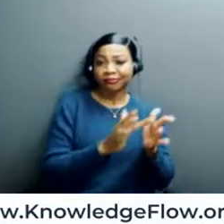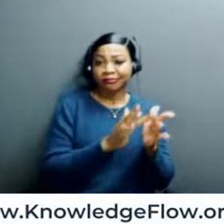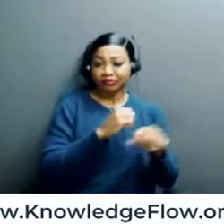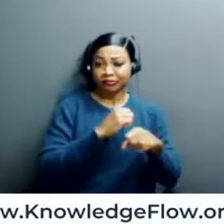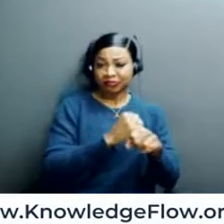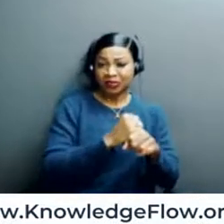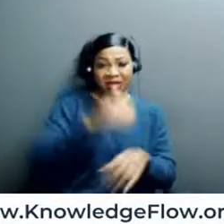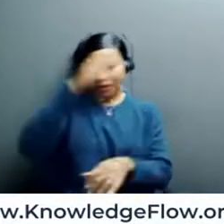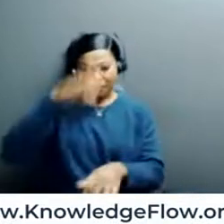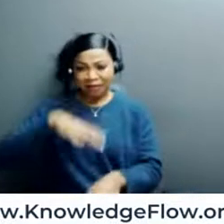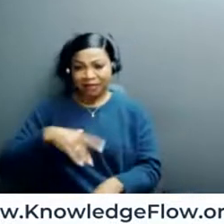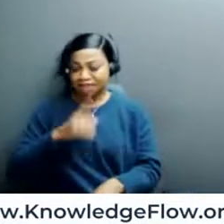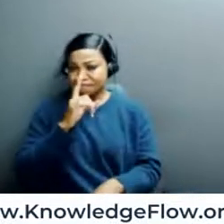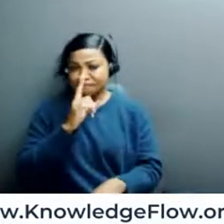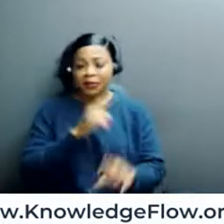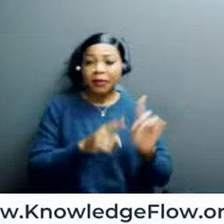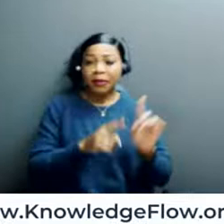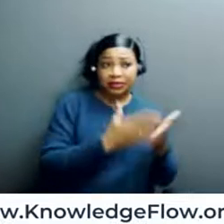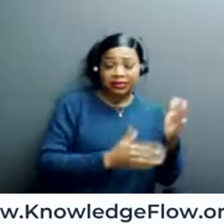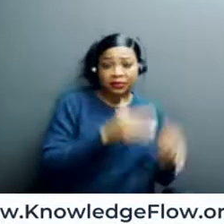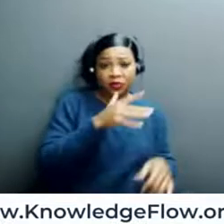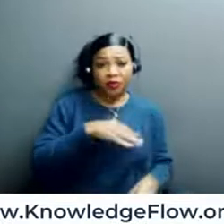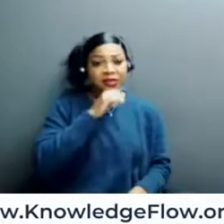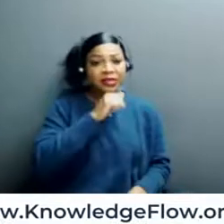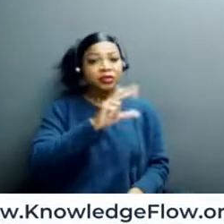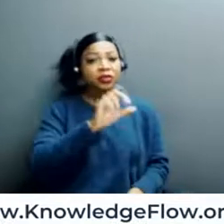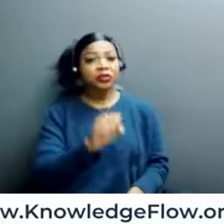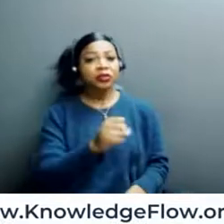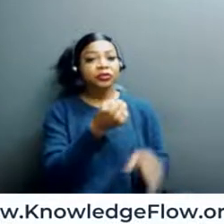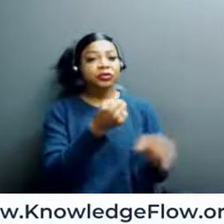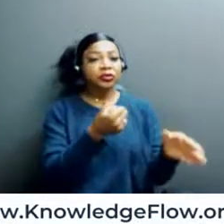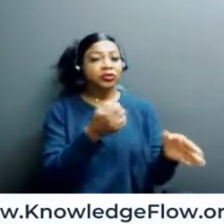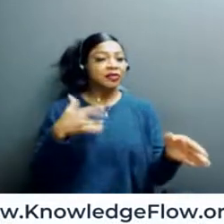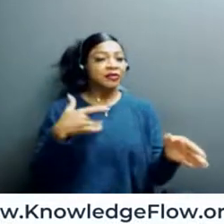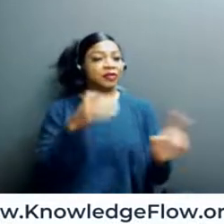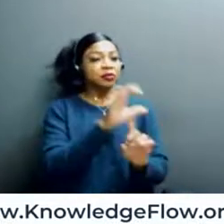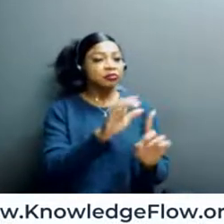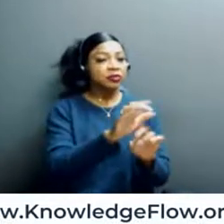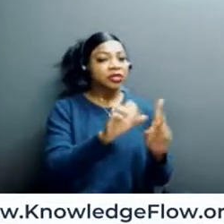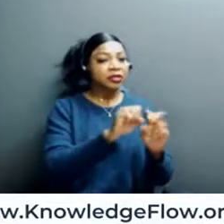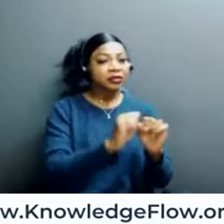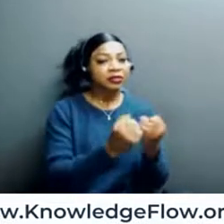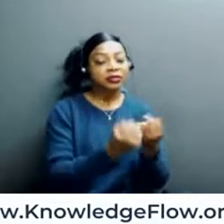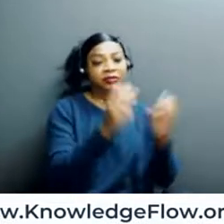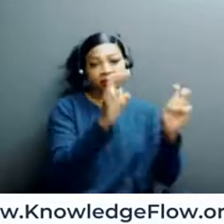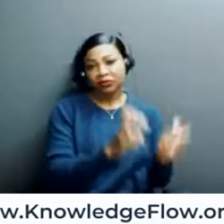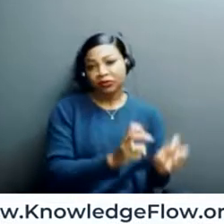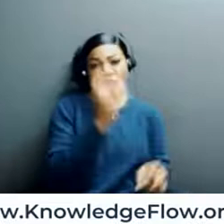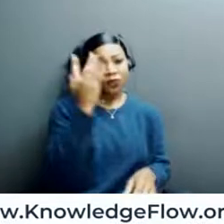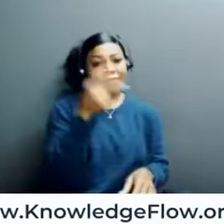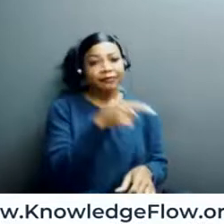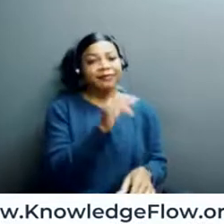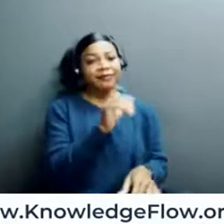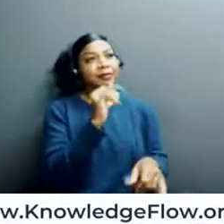thirties when they're asking this question. So to me, it's more of a cultural and a societal issue because these kinds of